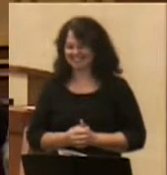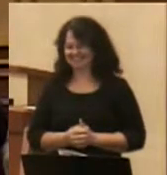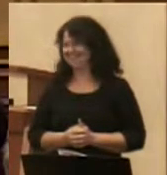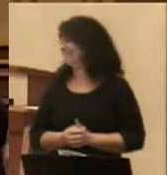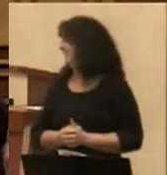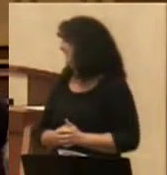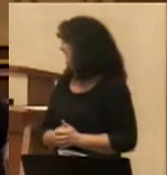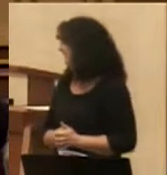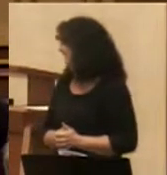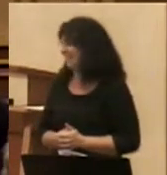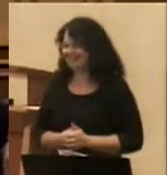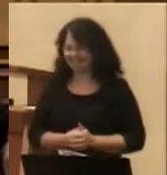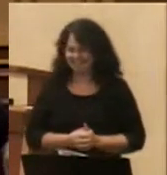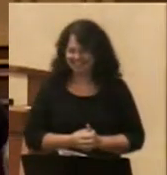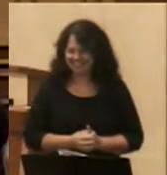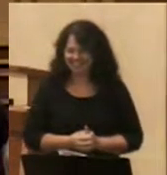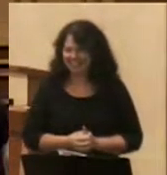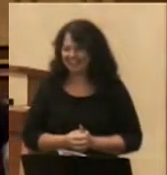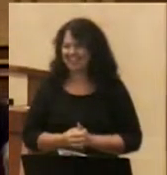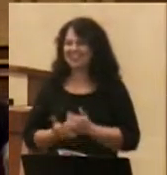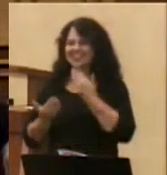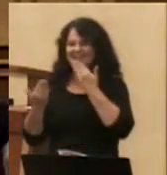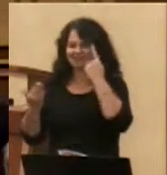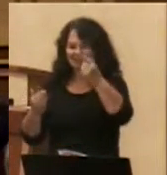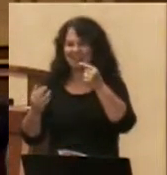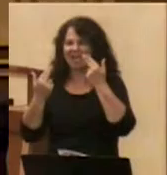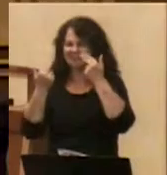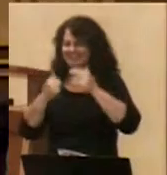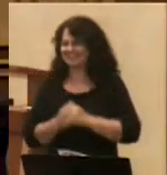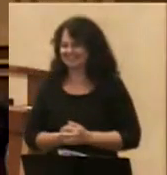thank you. It's gone a lot better this morning than last night.